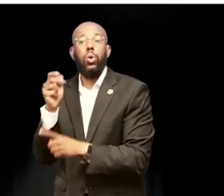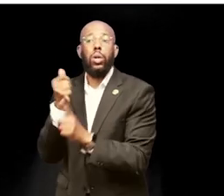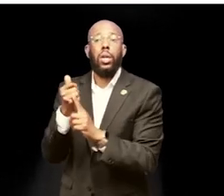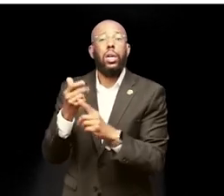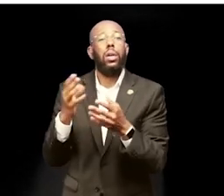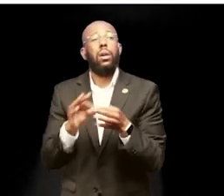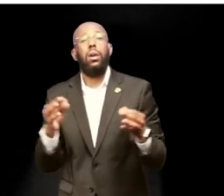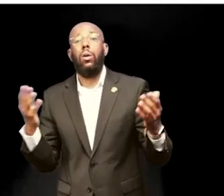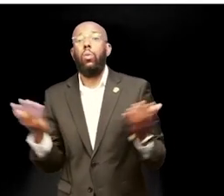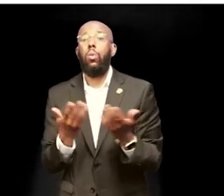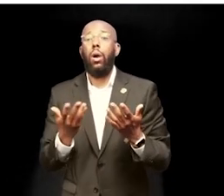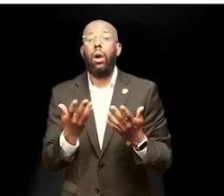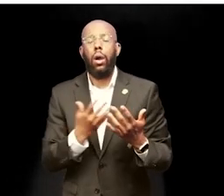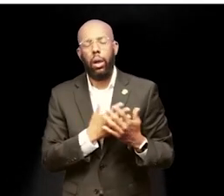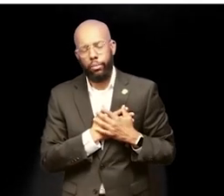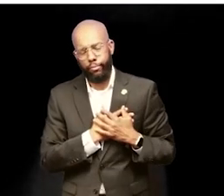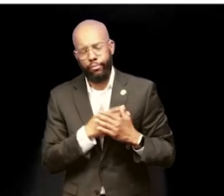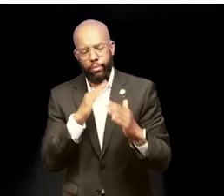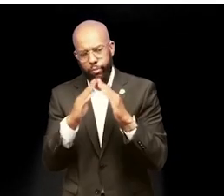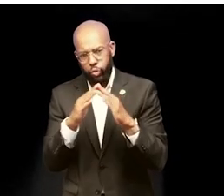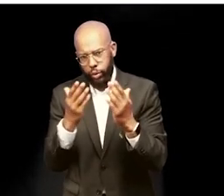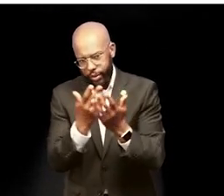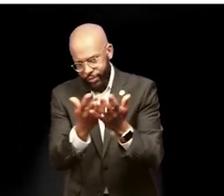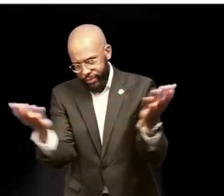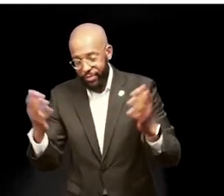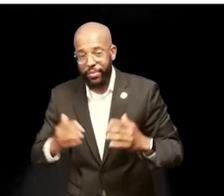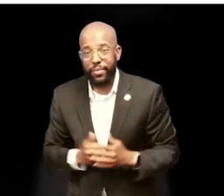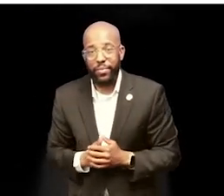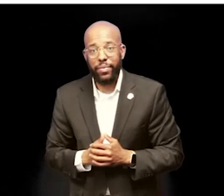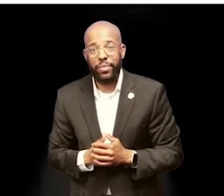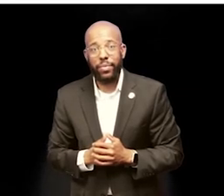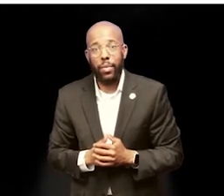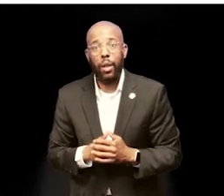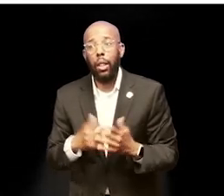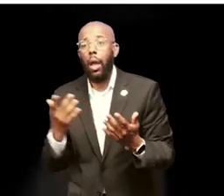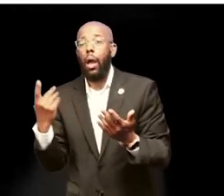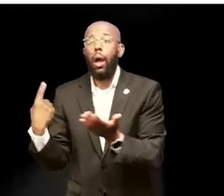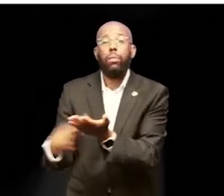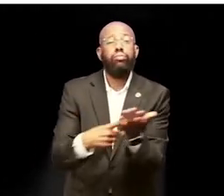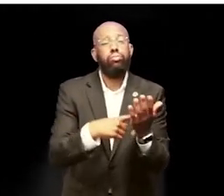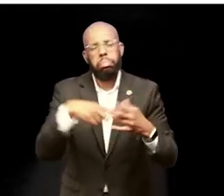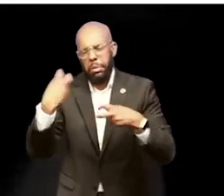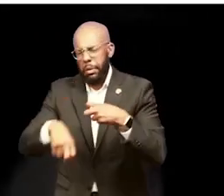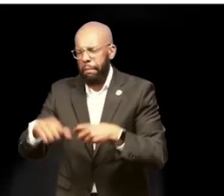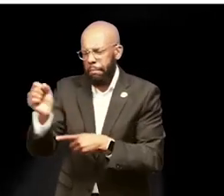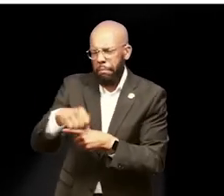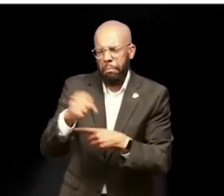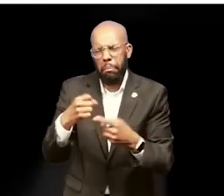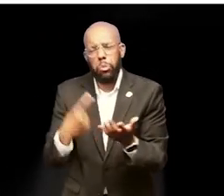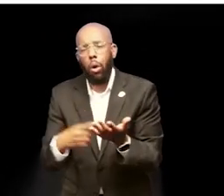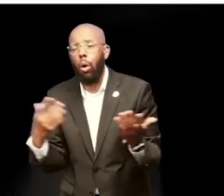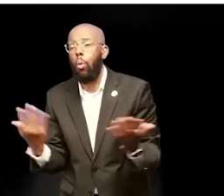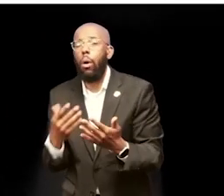decriminalization, and environmental sustainability. It also requires places that celebrate creativity, that spark